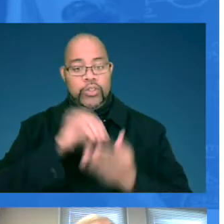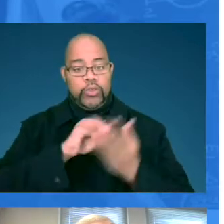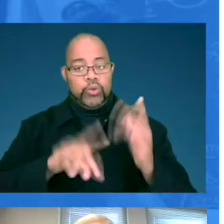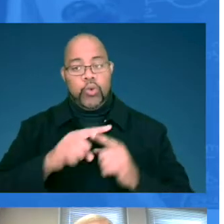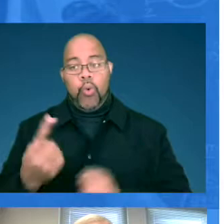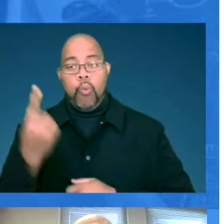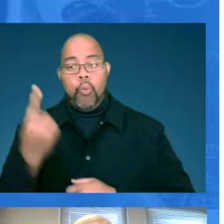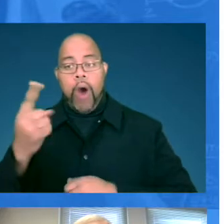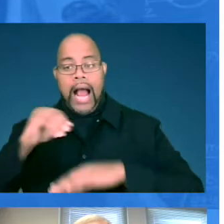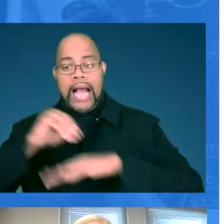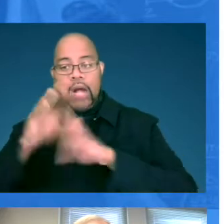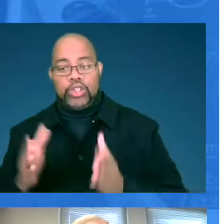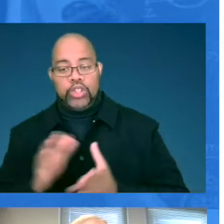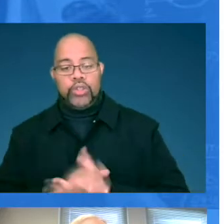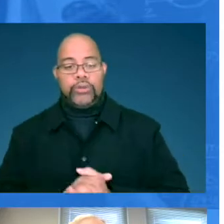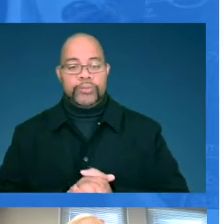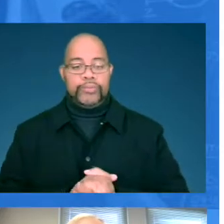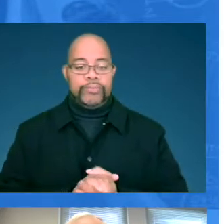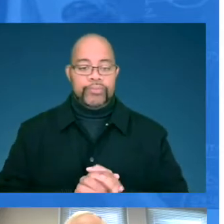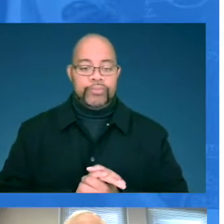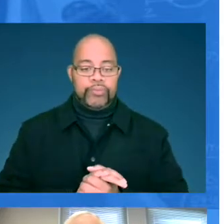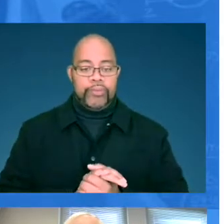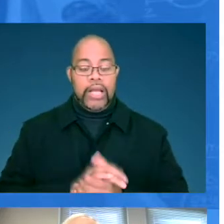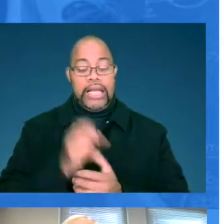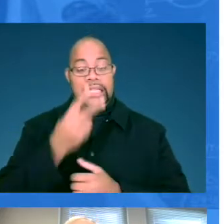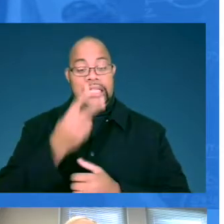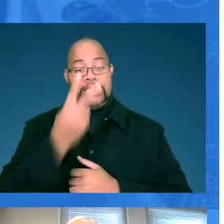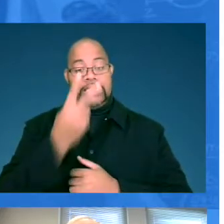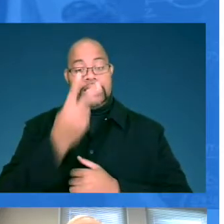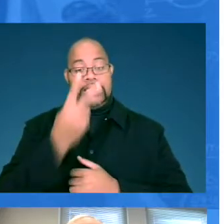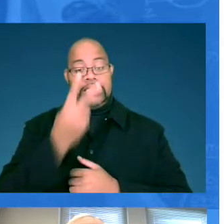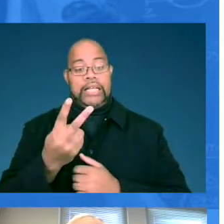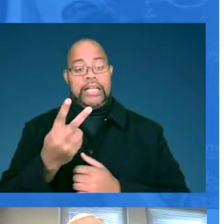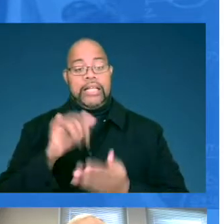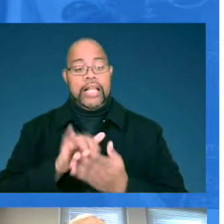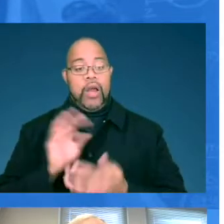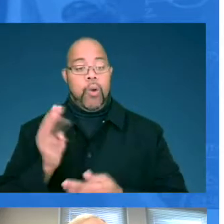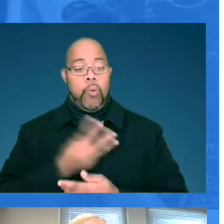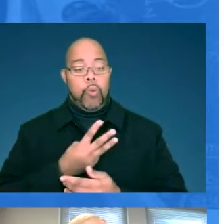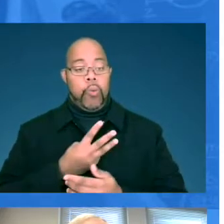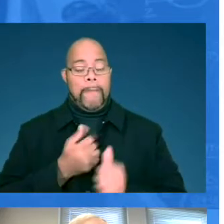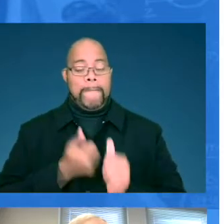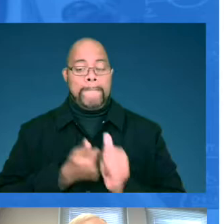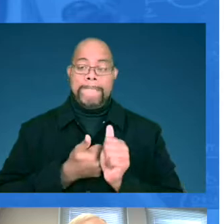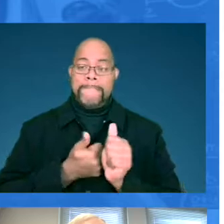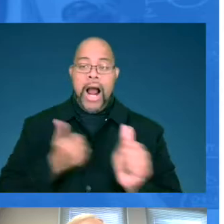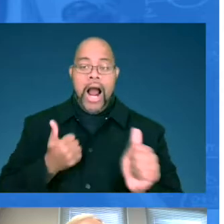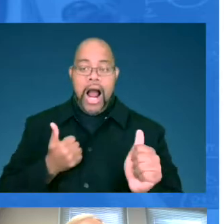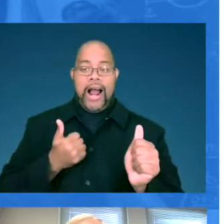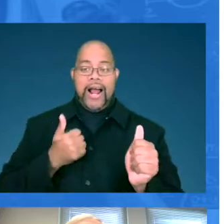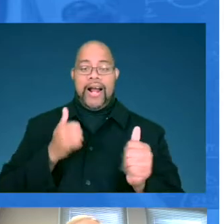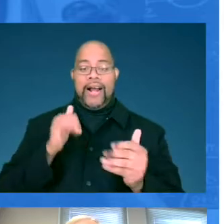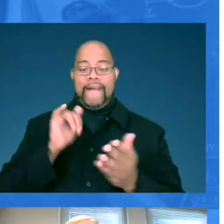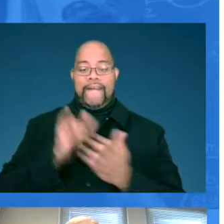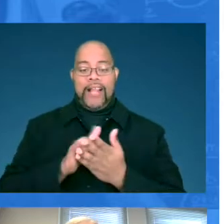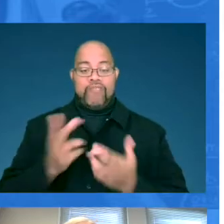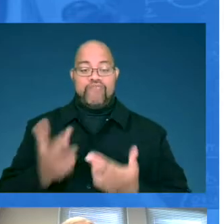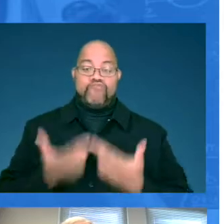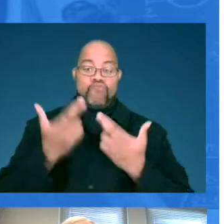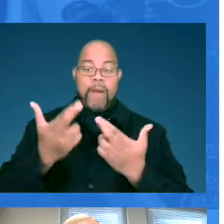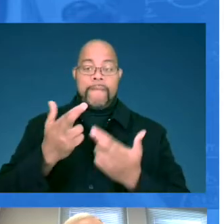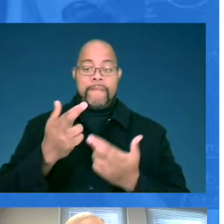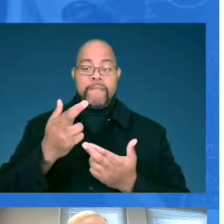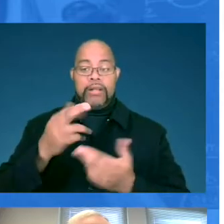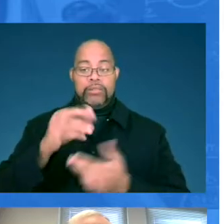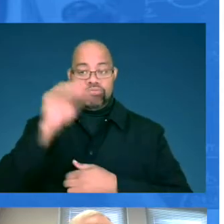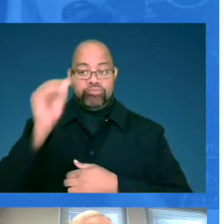counselor. And you can see that we're well behind that recommended ratio, not only